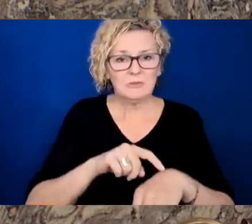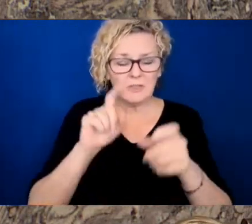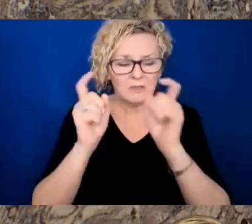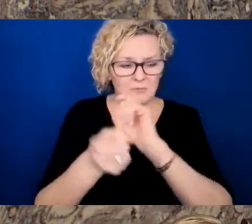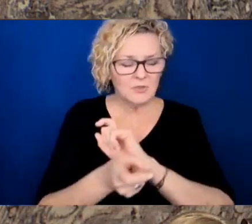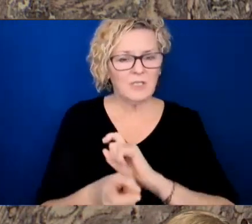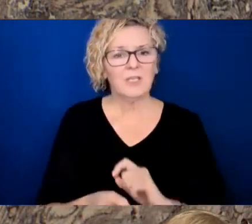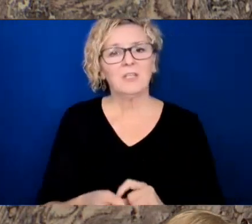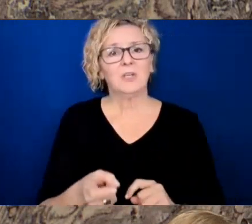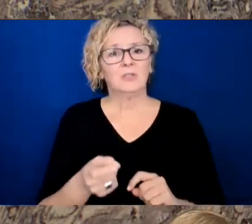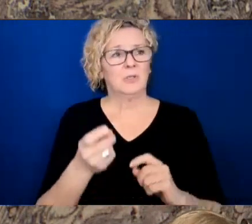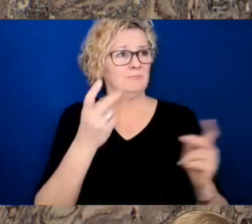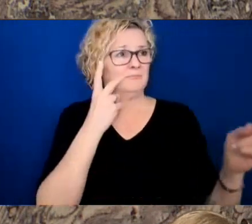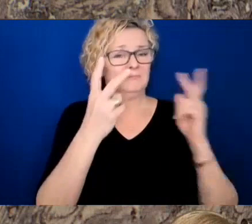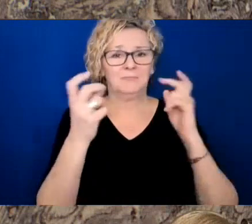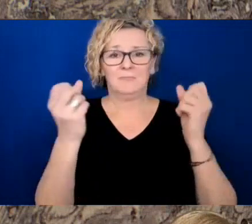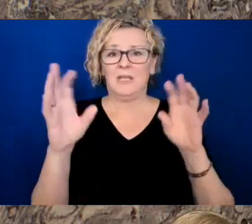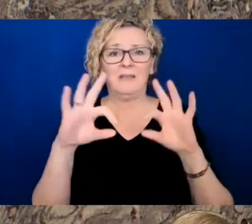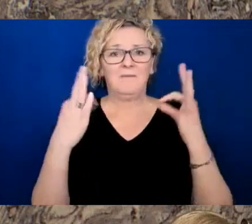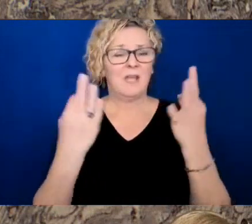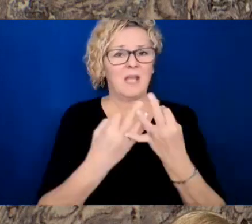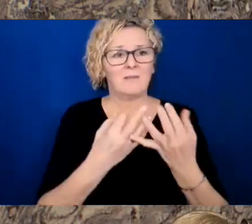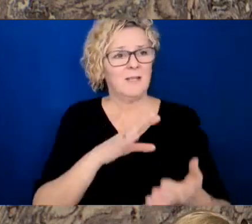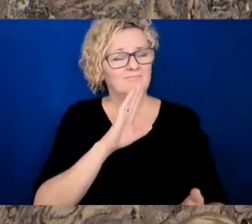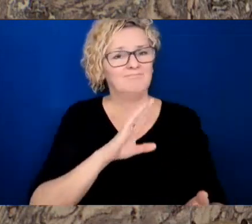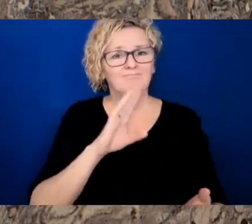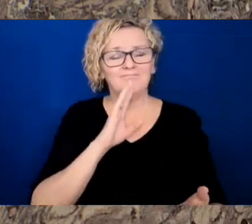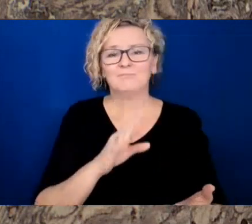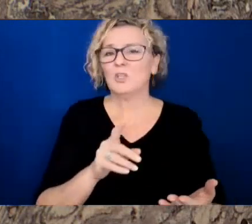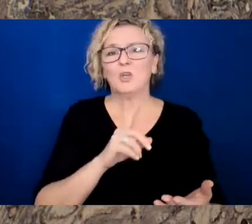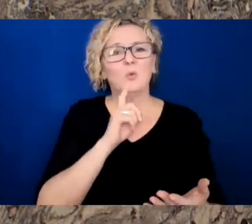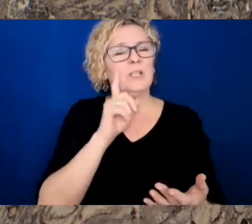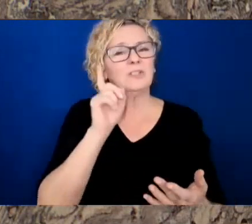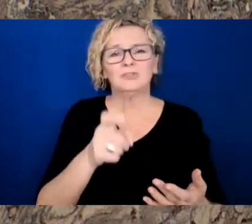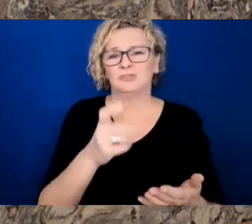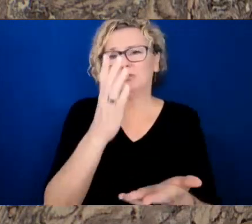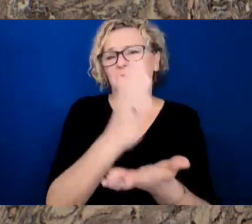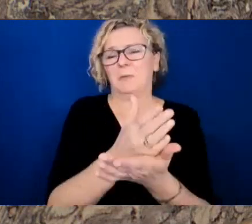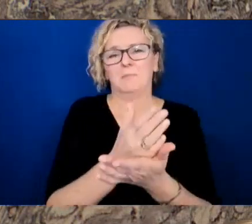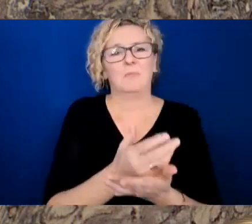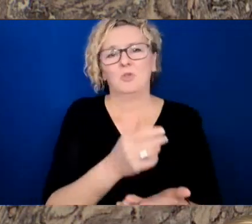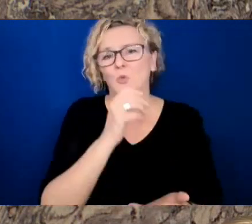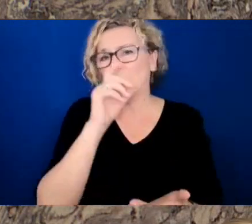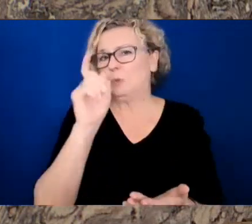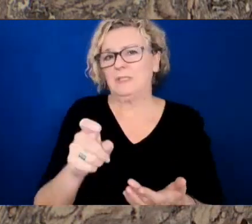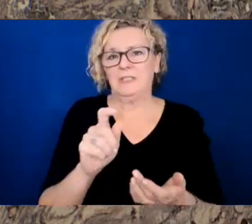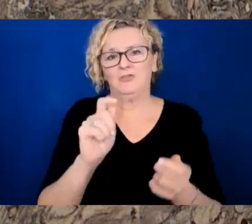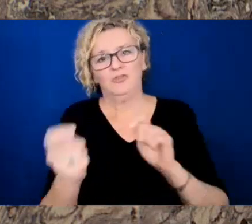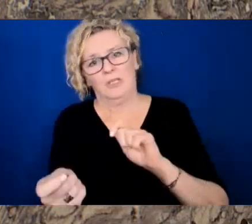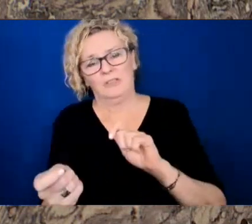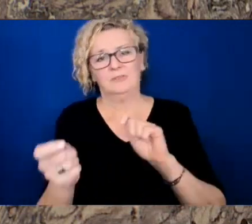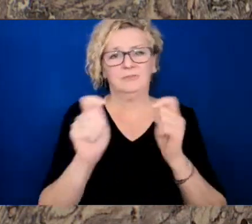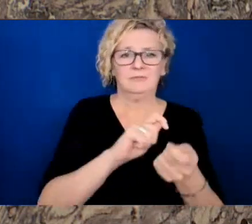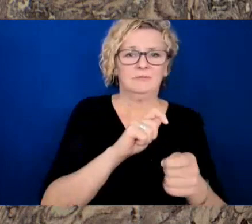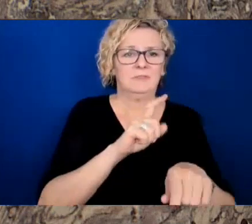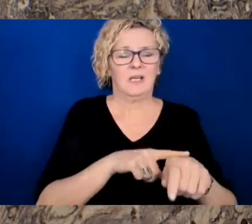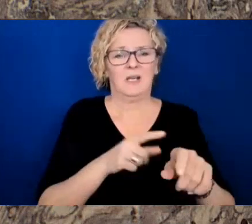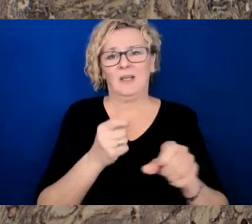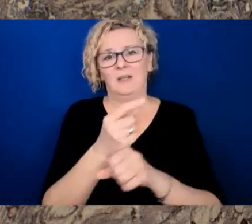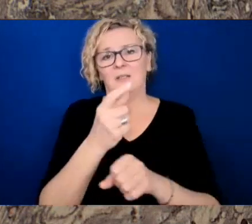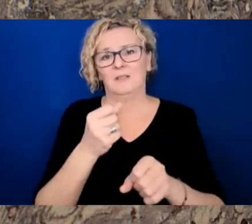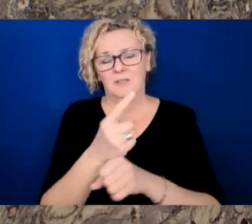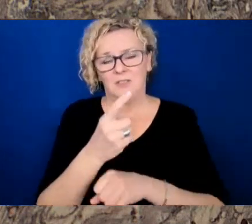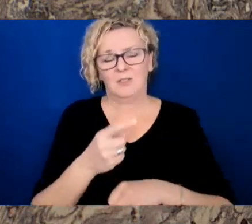a time change that frankly belongs in history books, not on our watches. Promises were made, surveys were conducted,